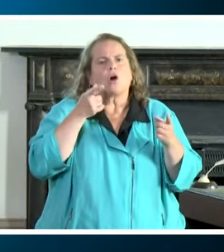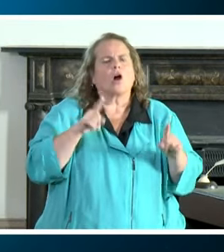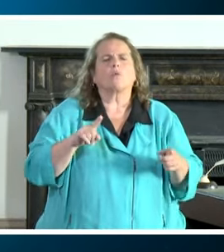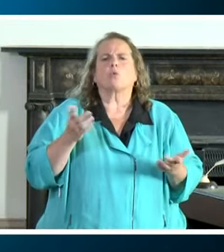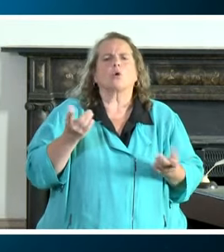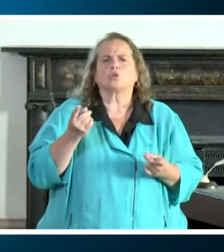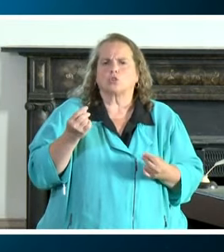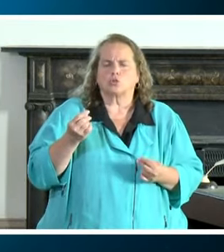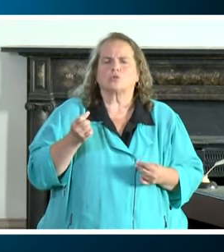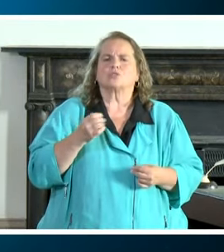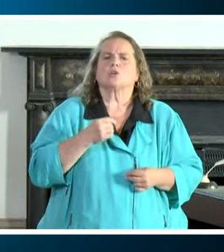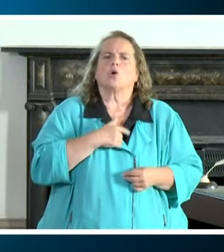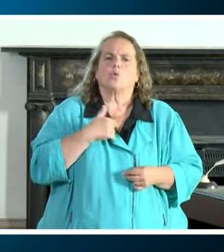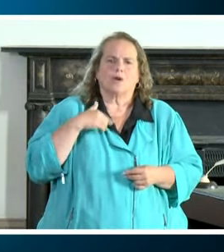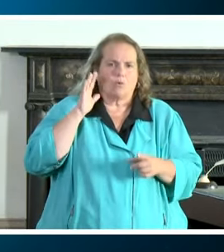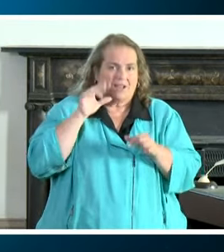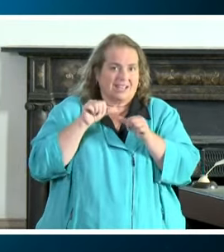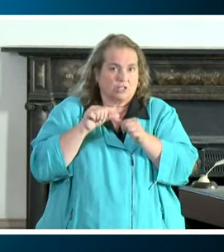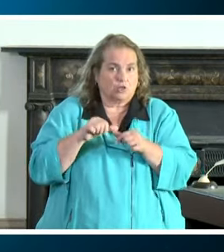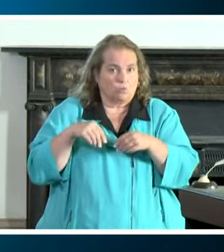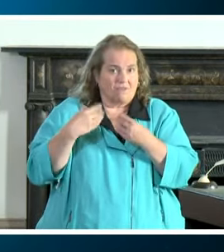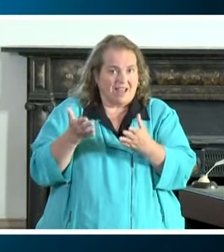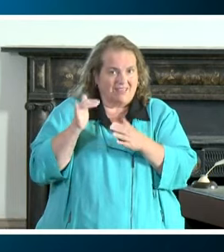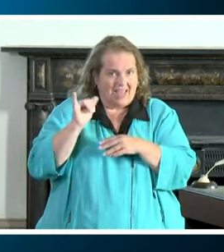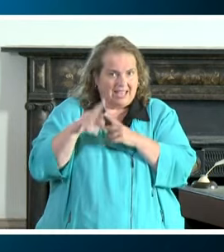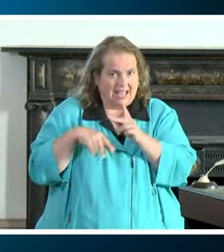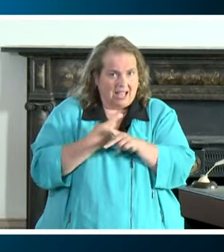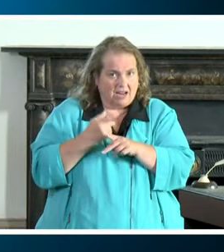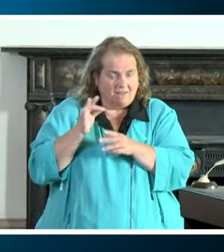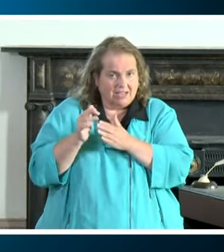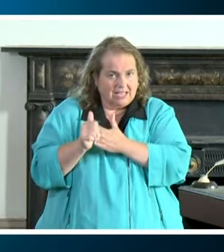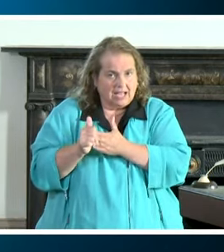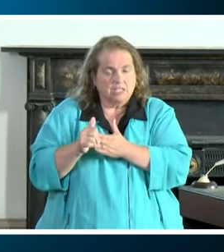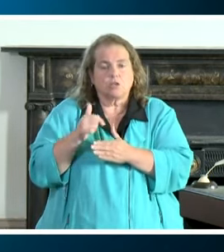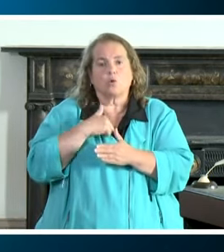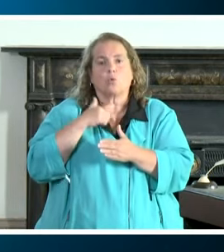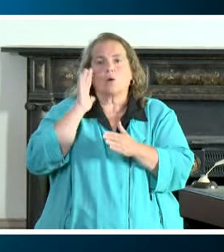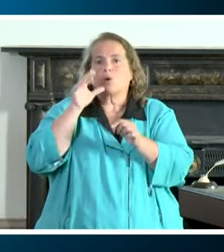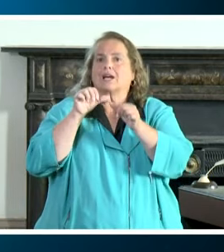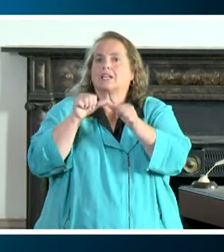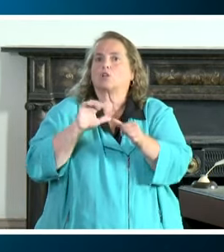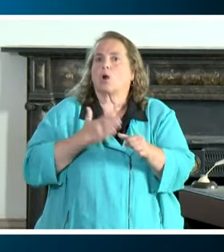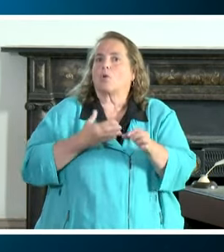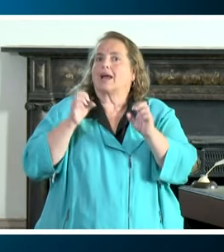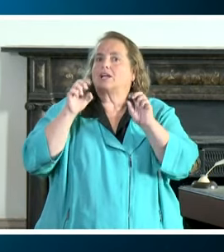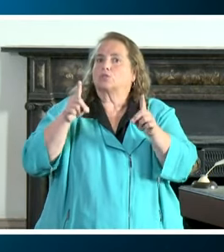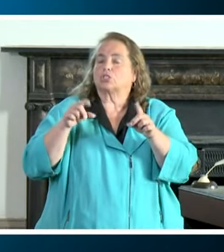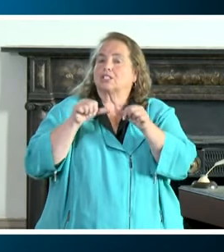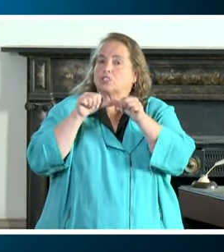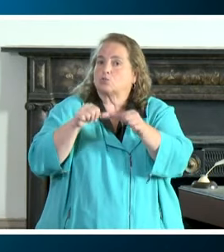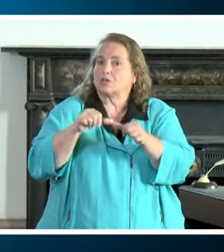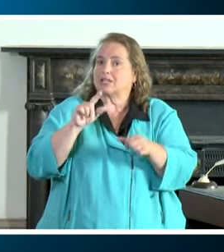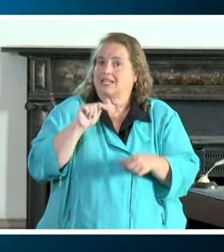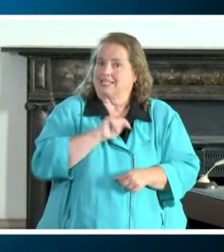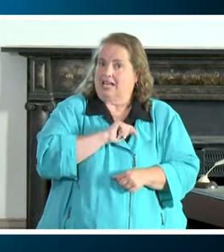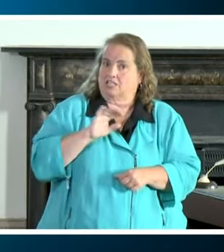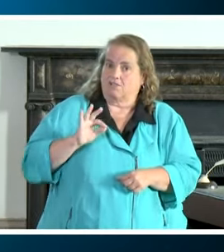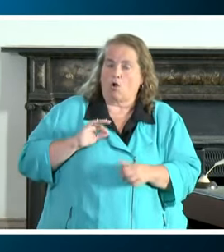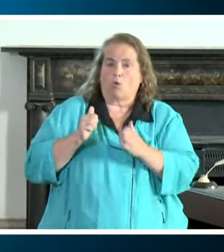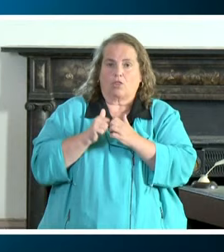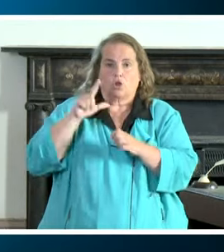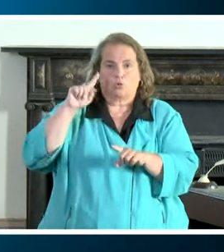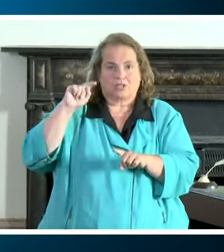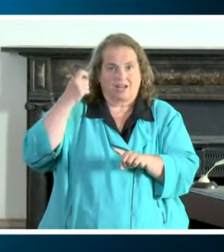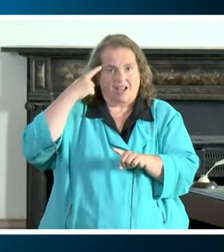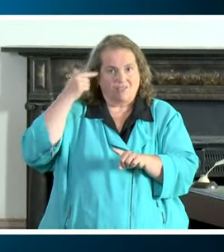So we're going to continue to be providing that guidance. We're going to continue our Education Continuation Task Force, the Lieutenant Governor